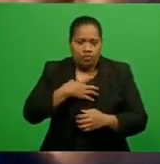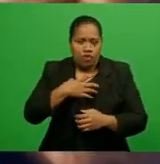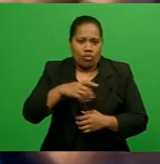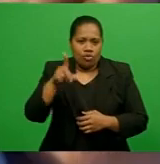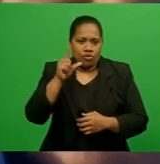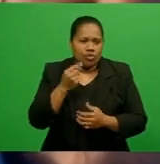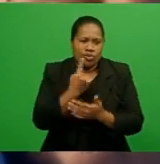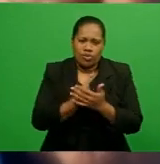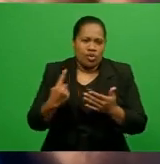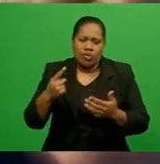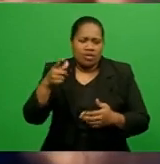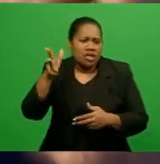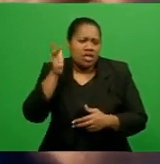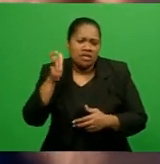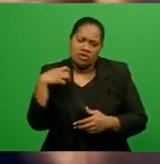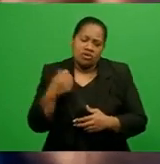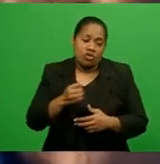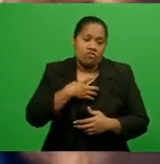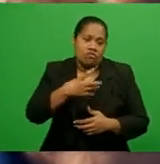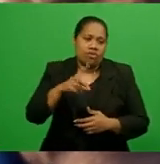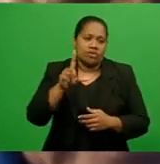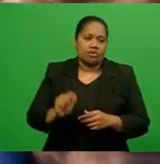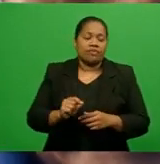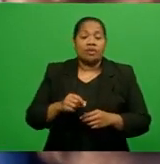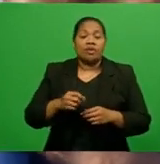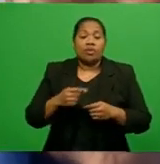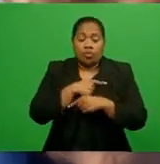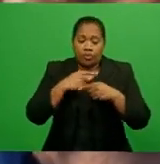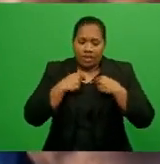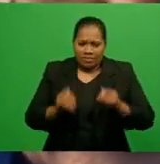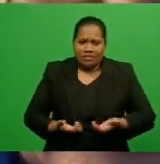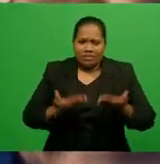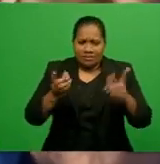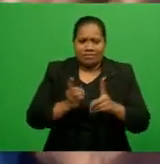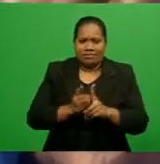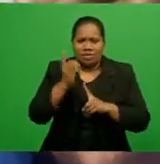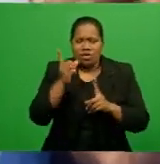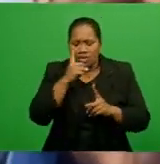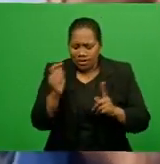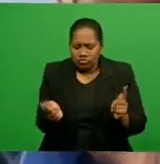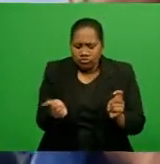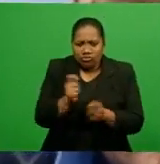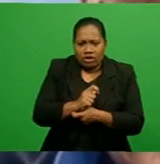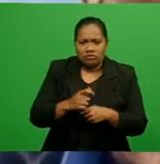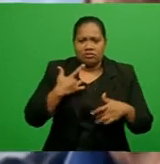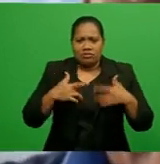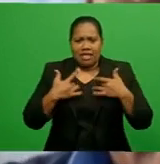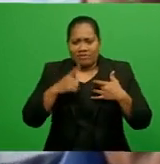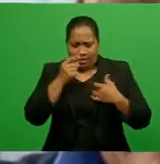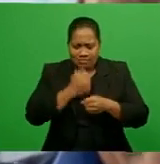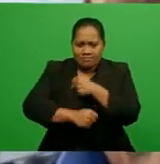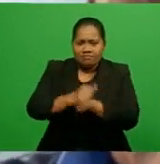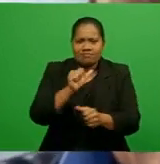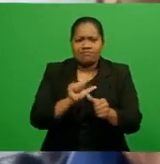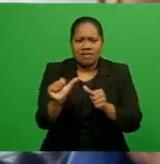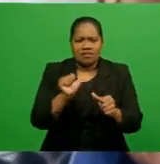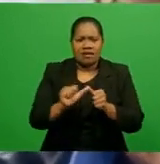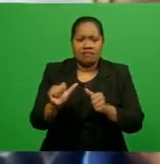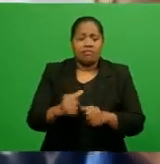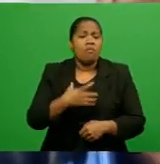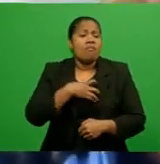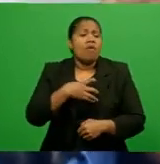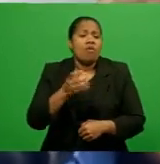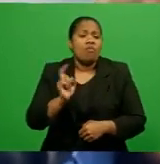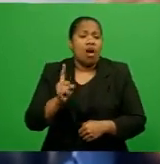We deliver development that changes lives for the better. And more often than not, we make those